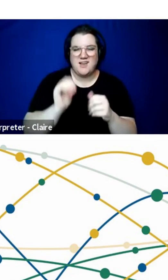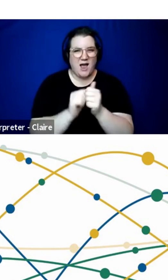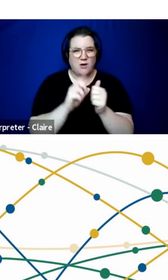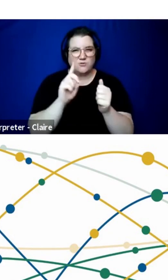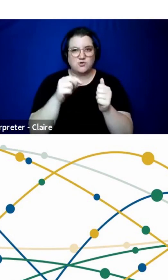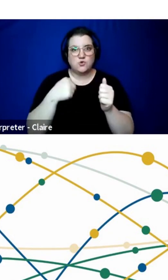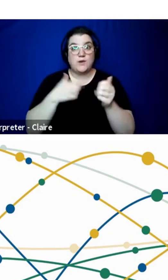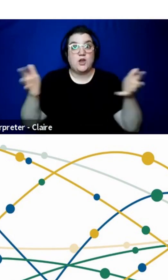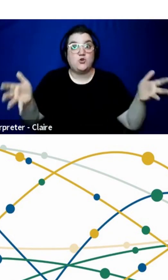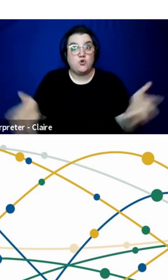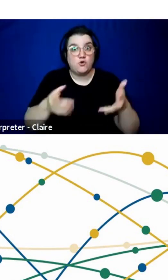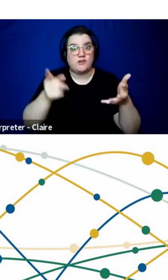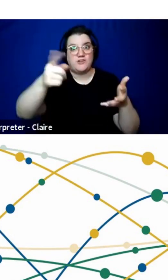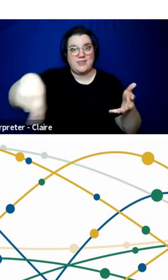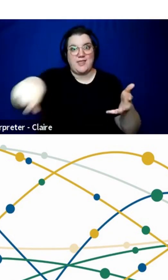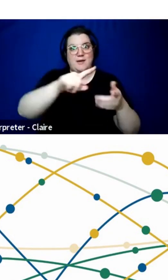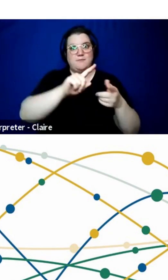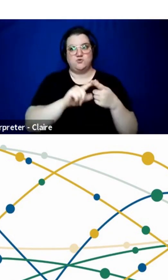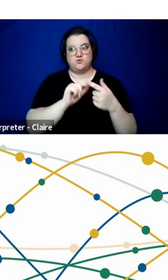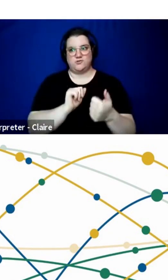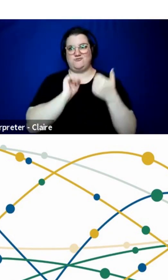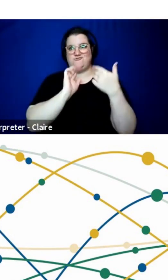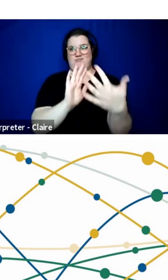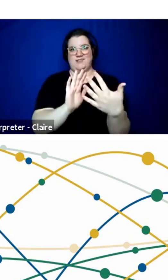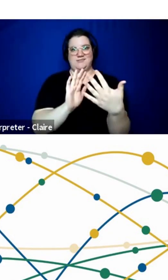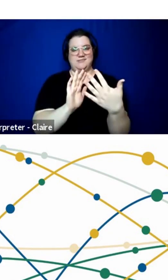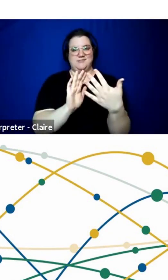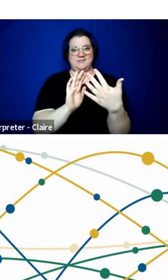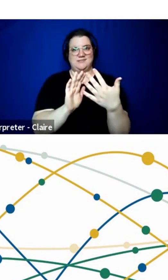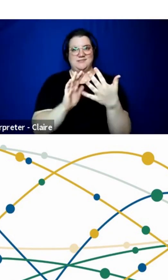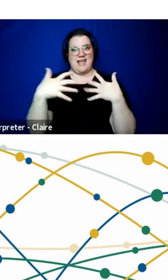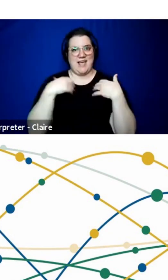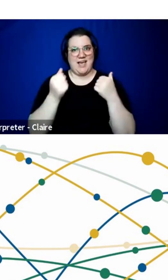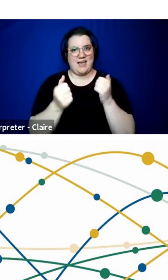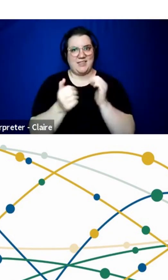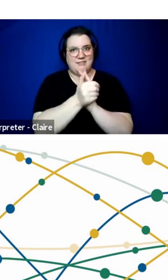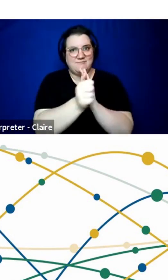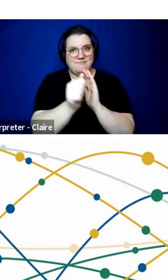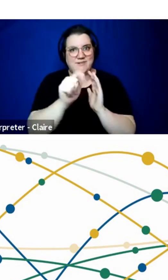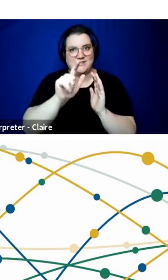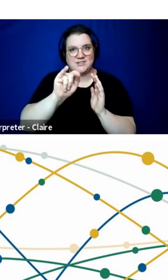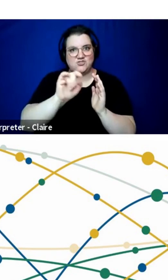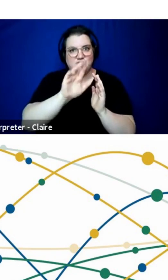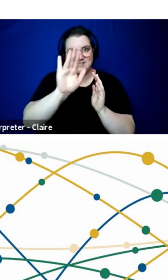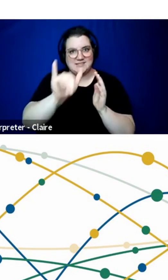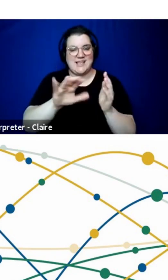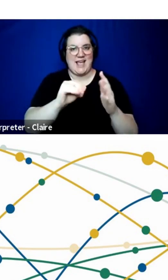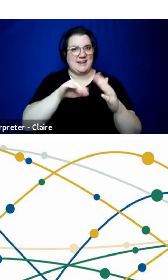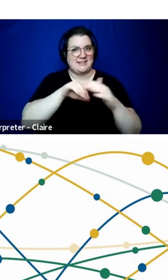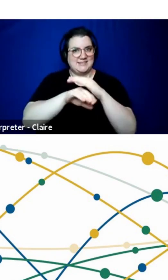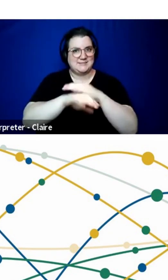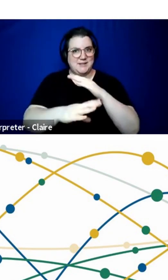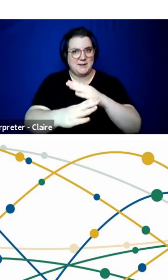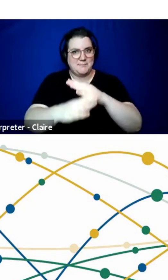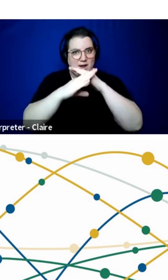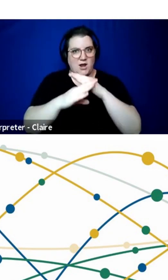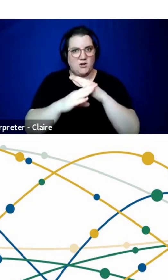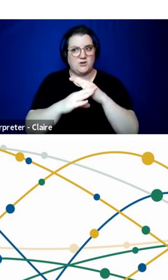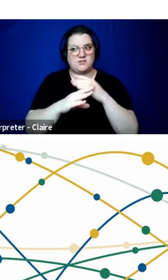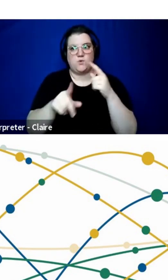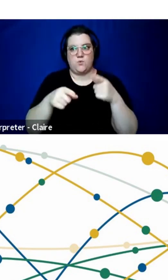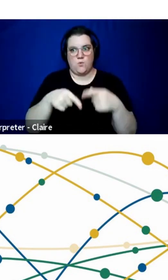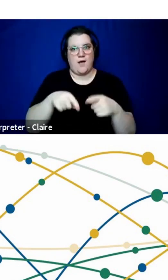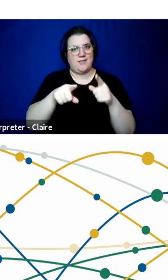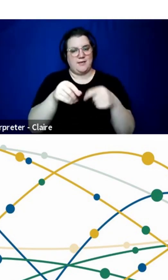we encourage them to address health literacy and these accessibility barriers as they provide